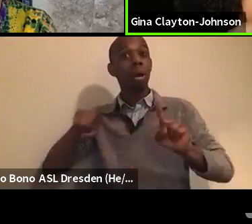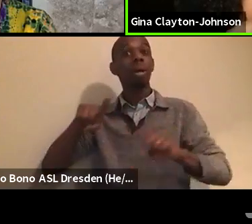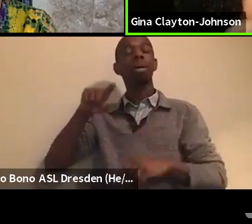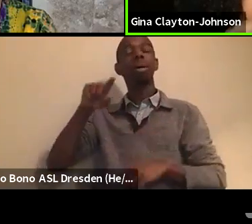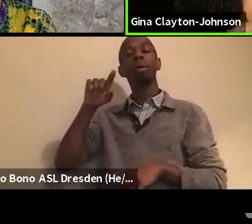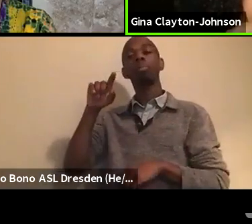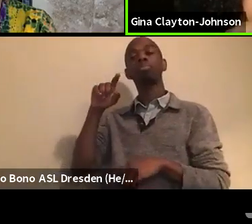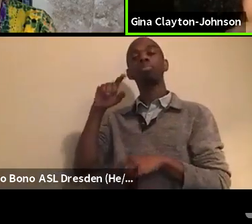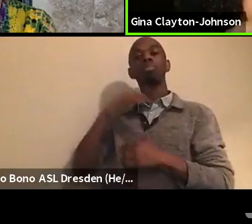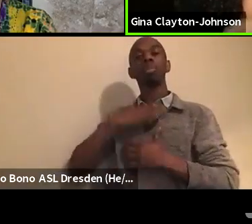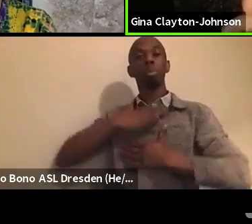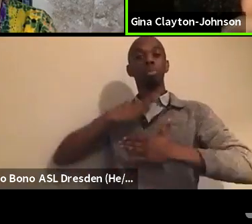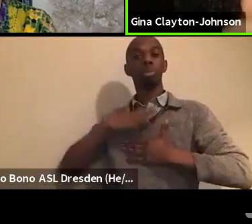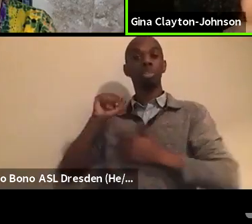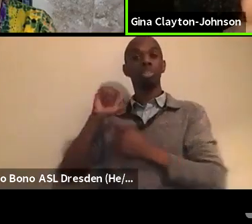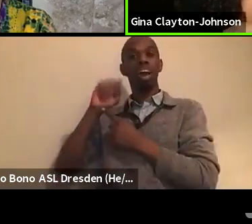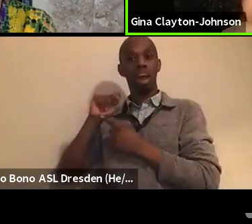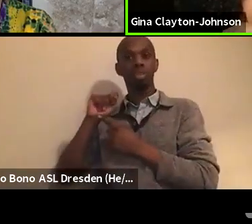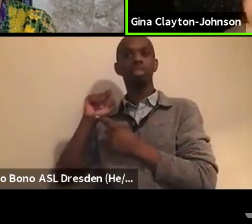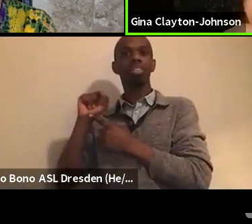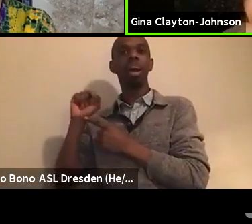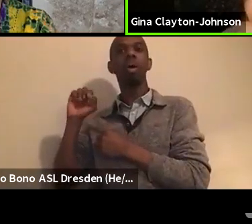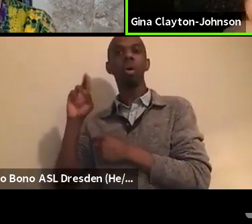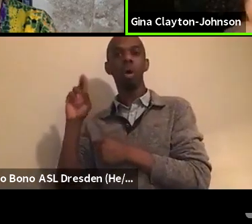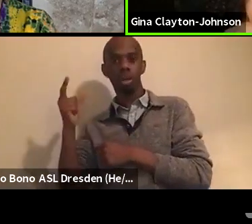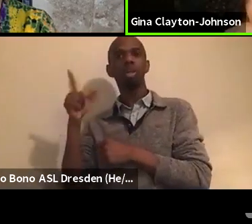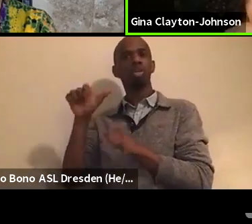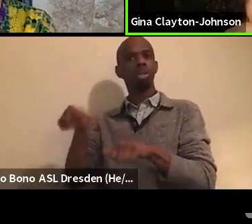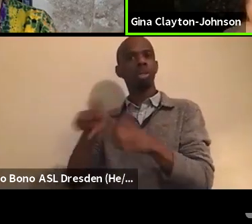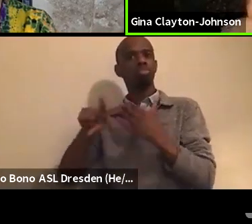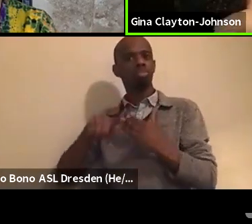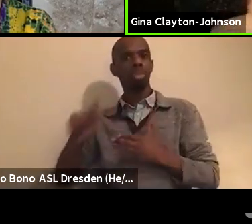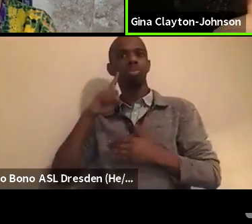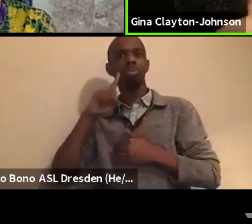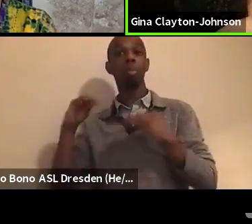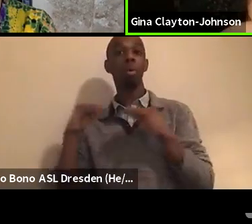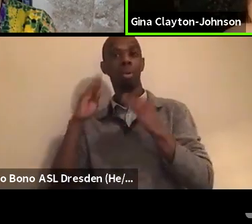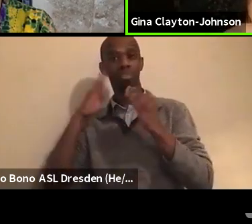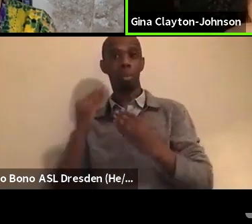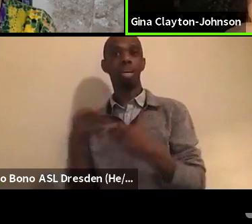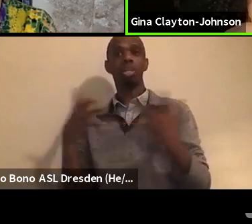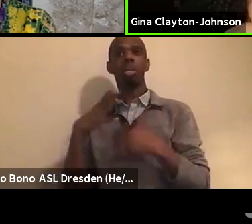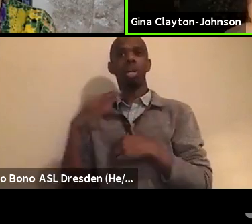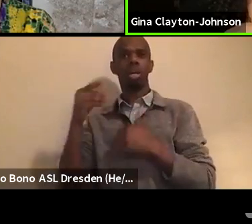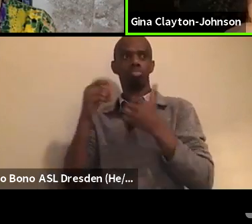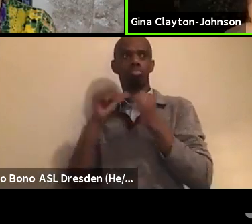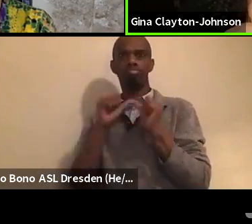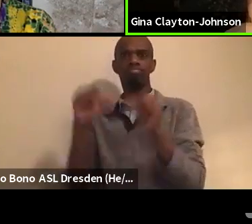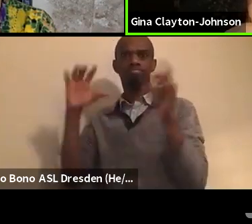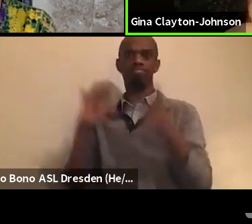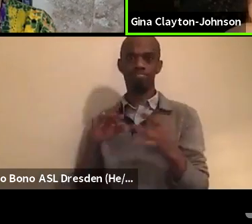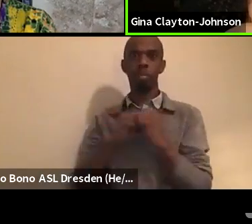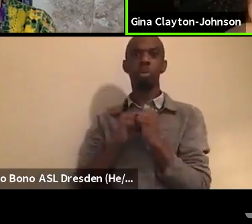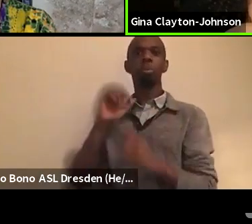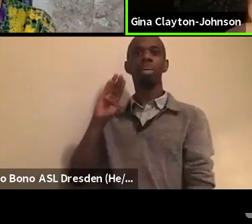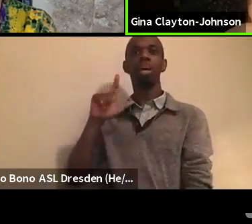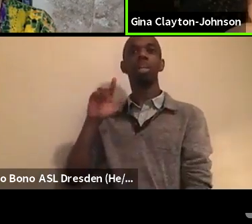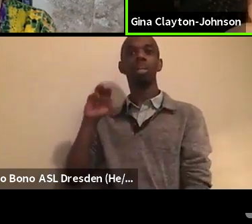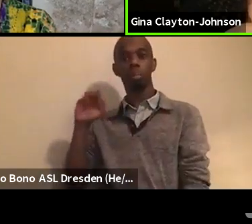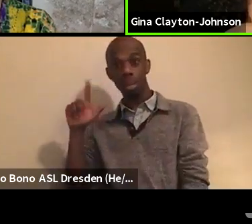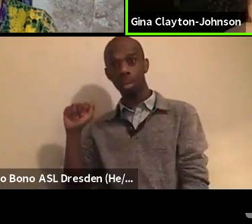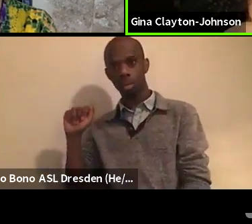go to find out more information and then, you know, click in with, um, continue to stay connected with BLM LA for, for more,